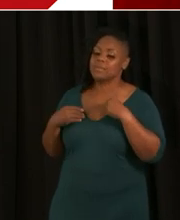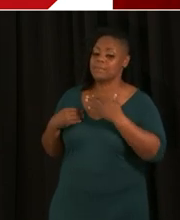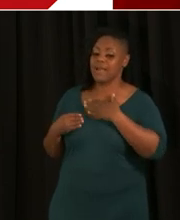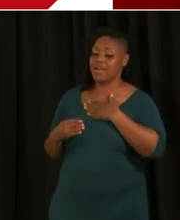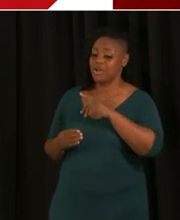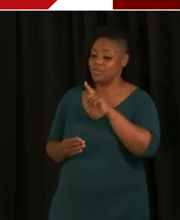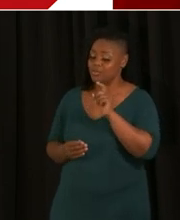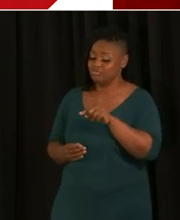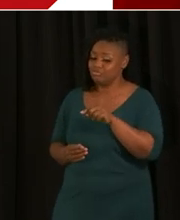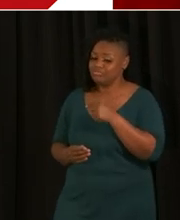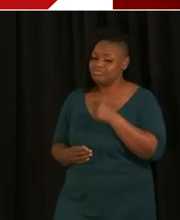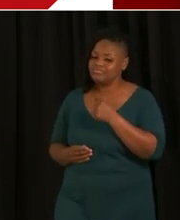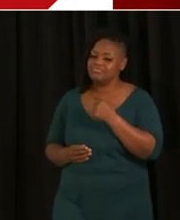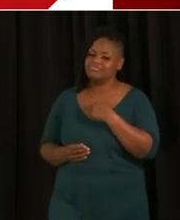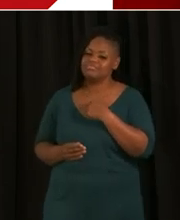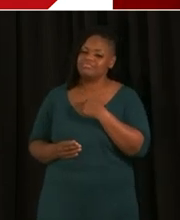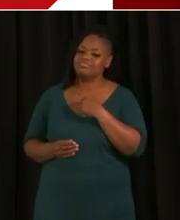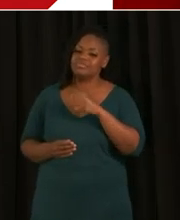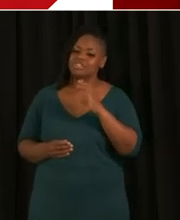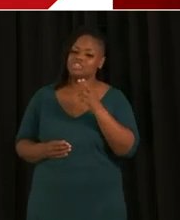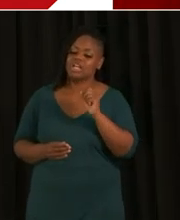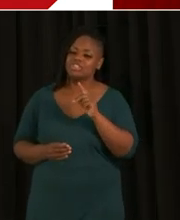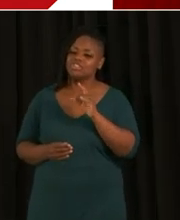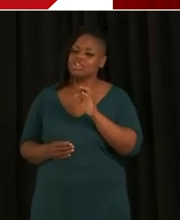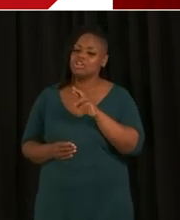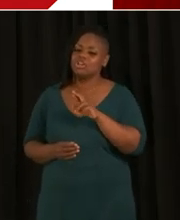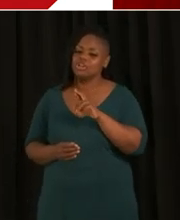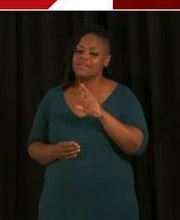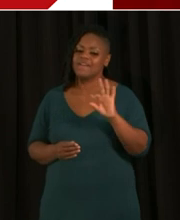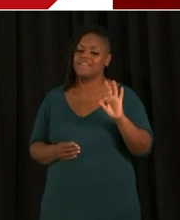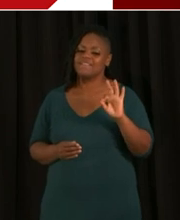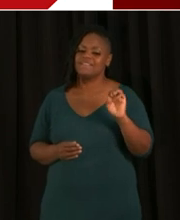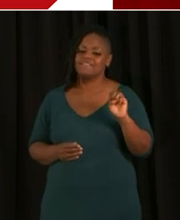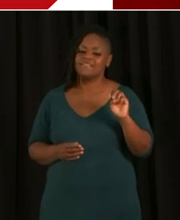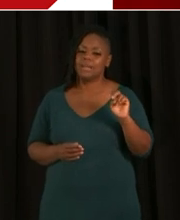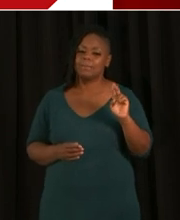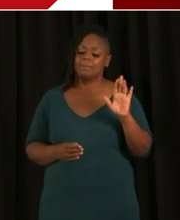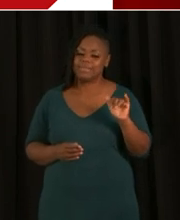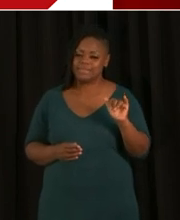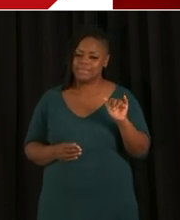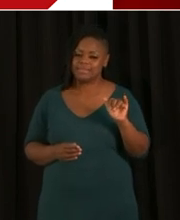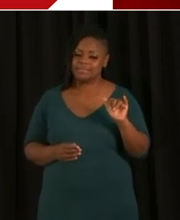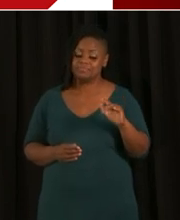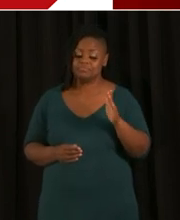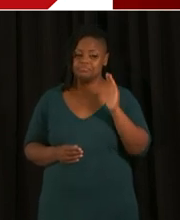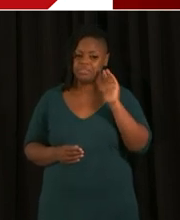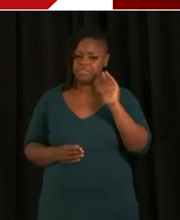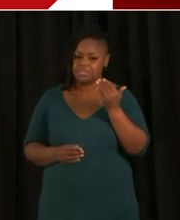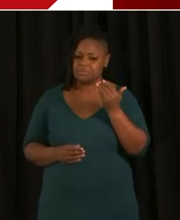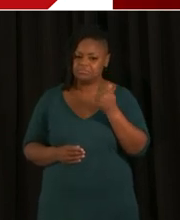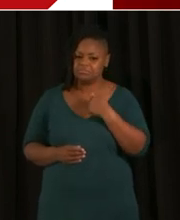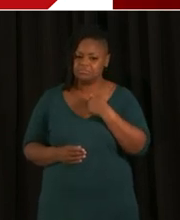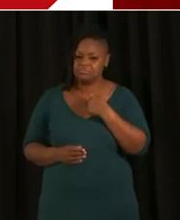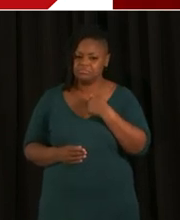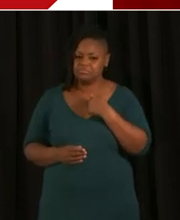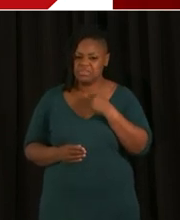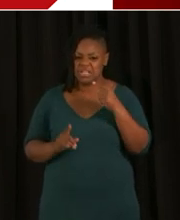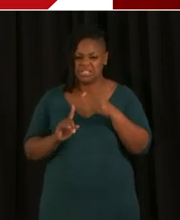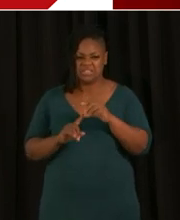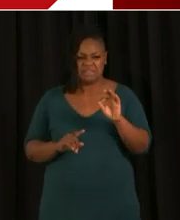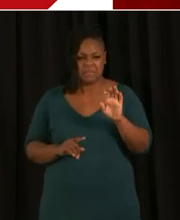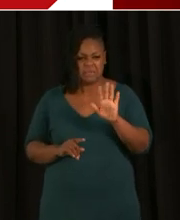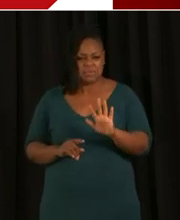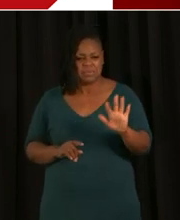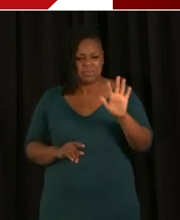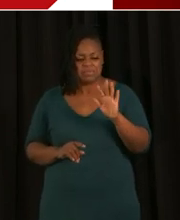Chancellor Furby, since it does appear that at least until February, in-person learning is not going